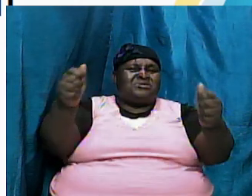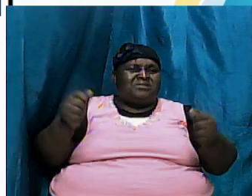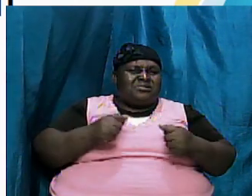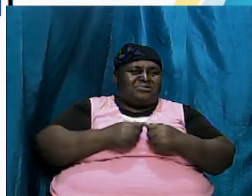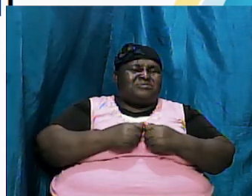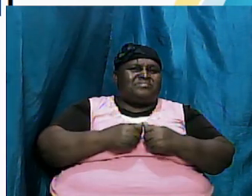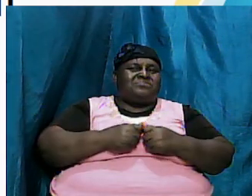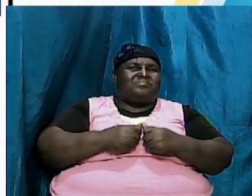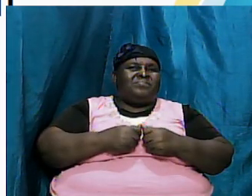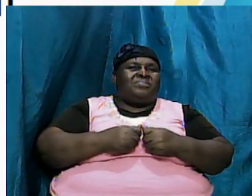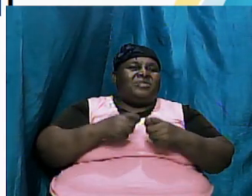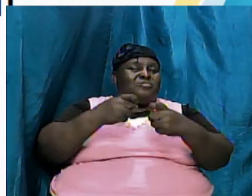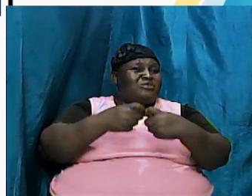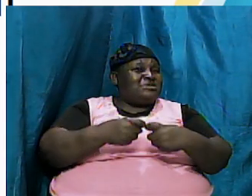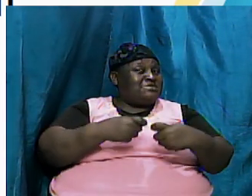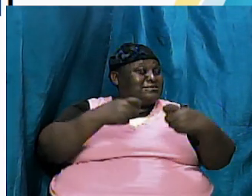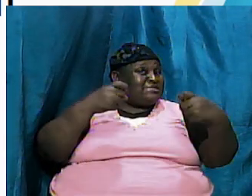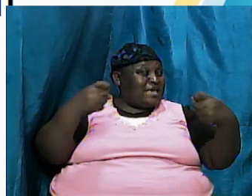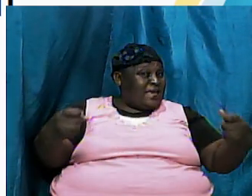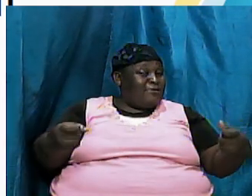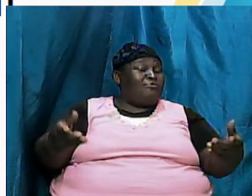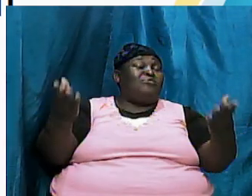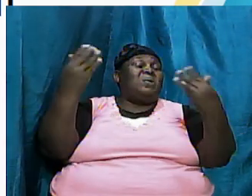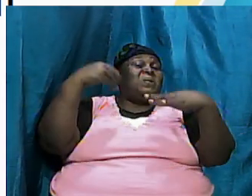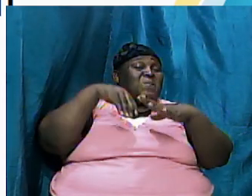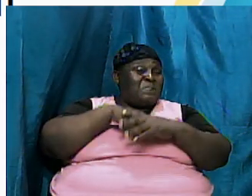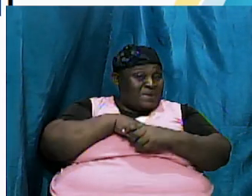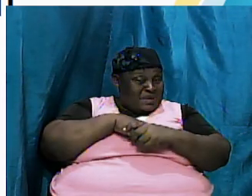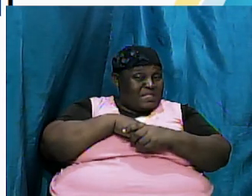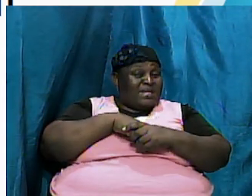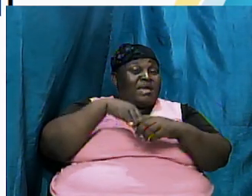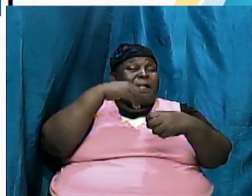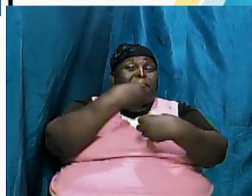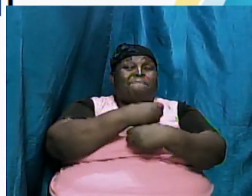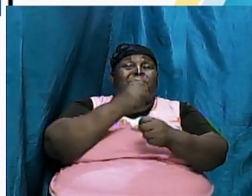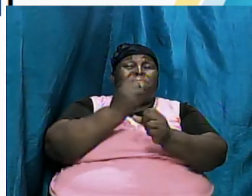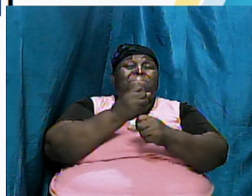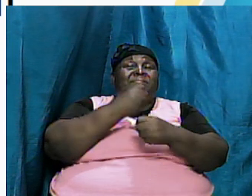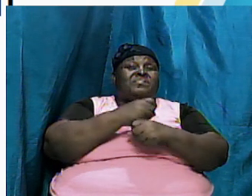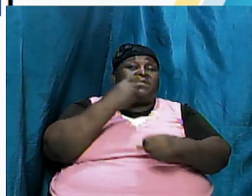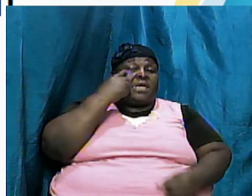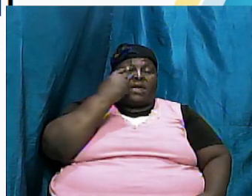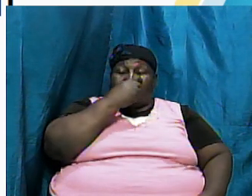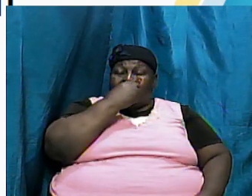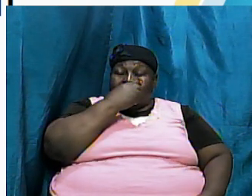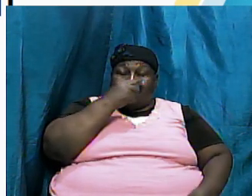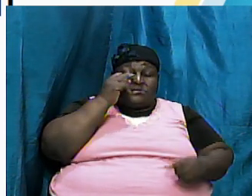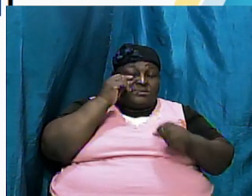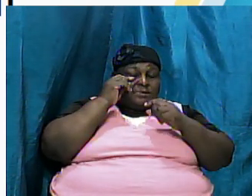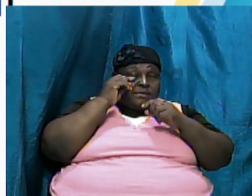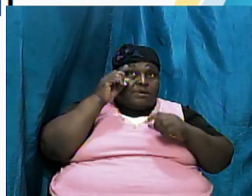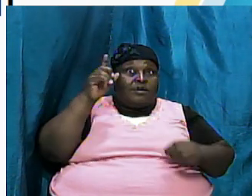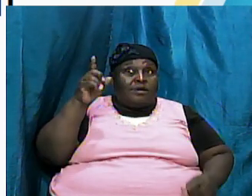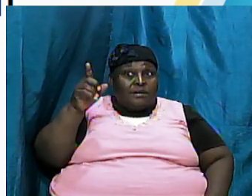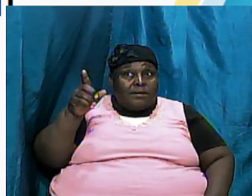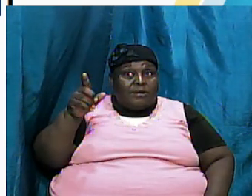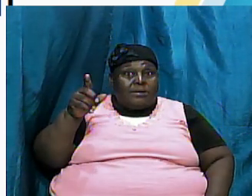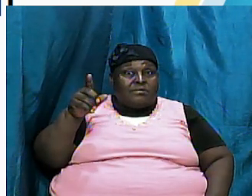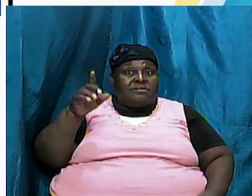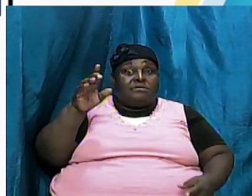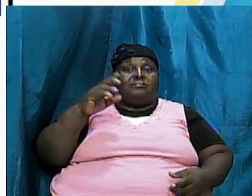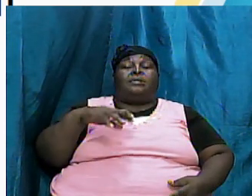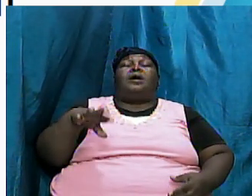was sin having come in that caused their eyes to be open and that caused them